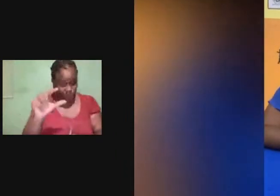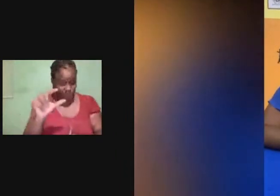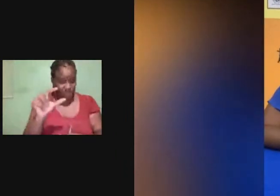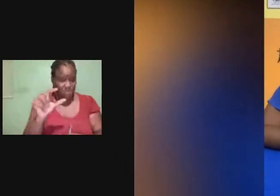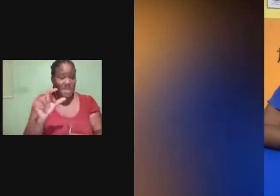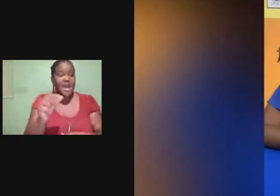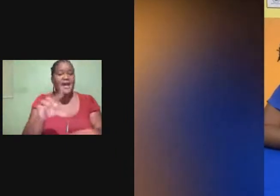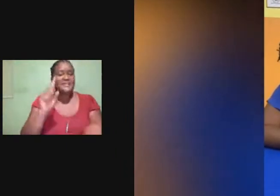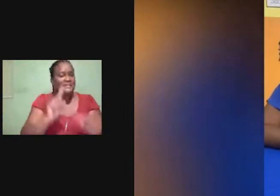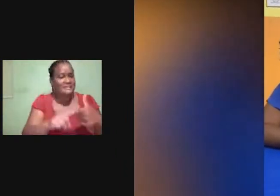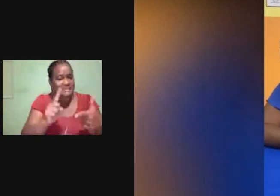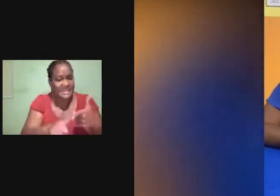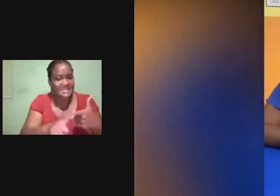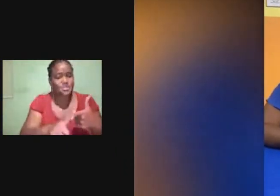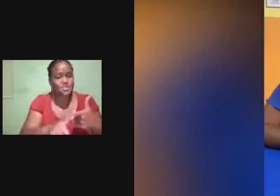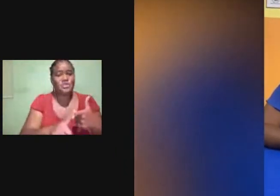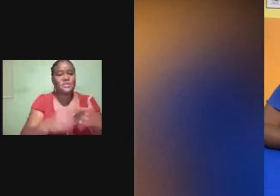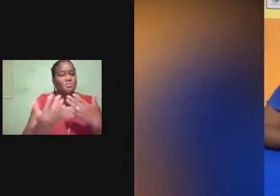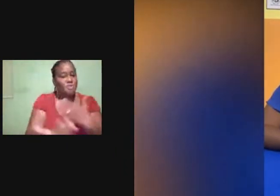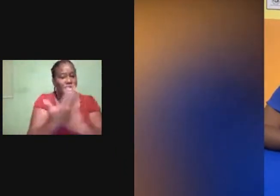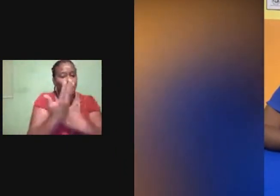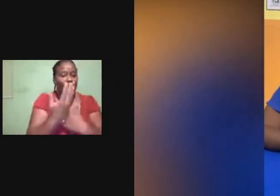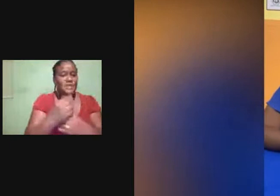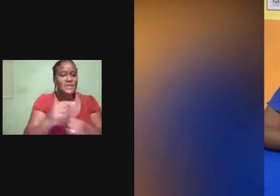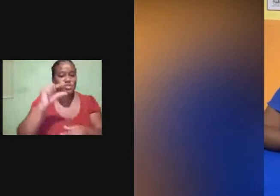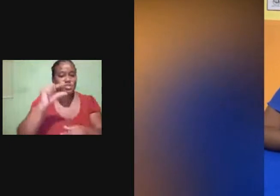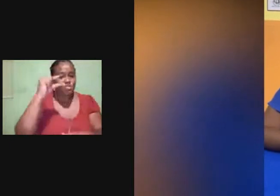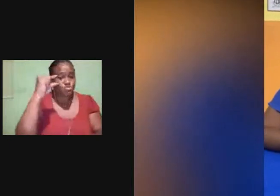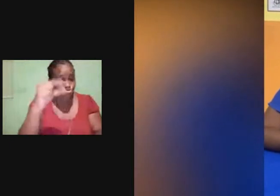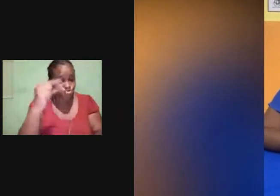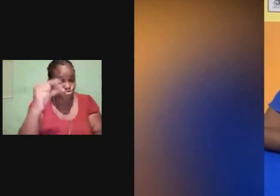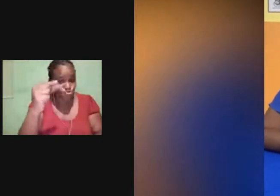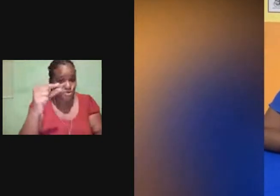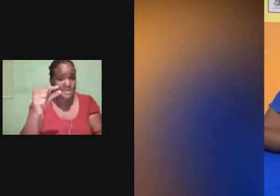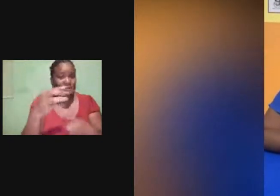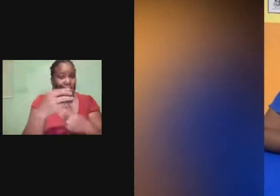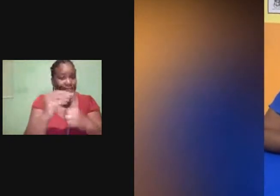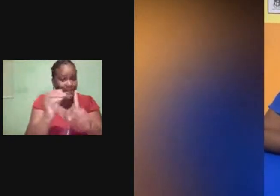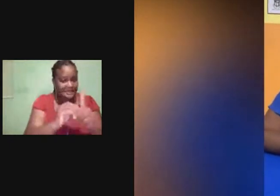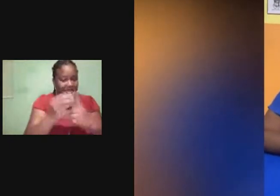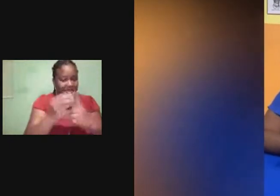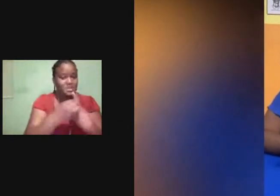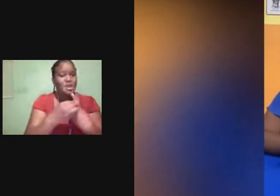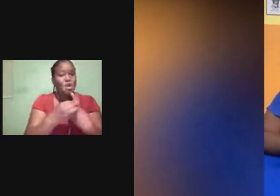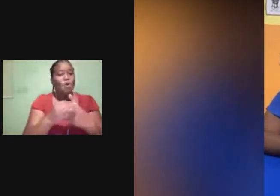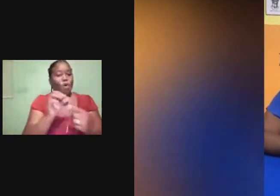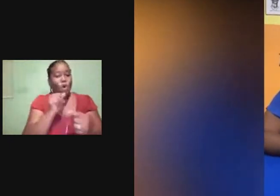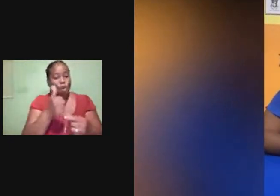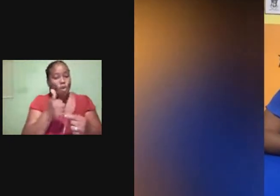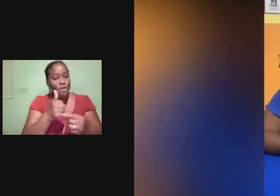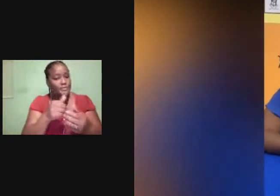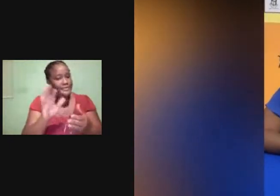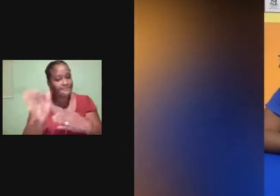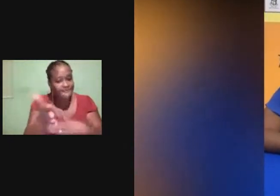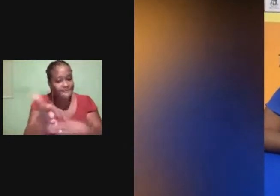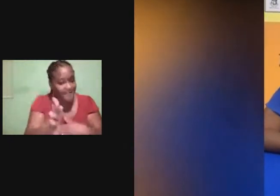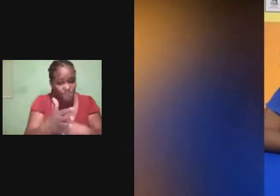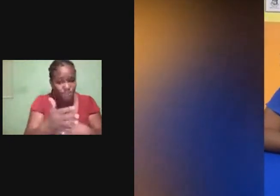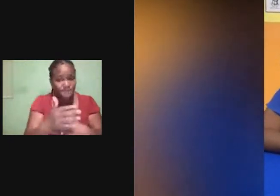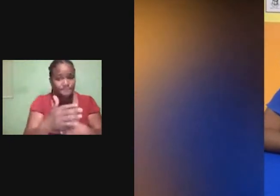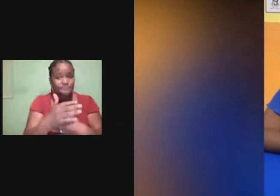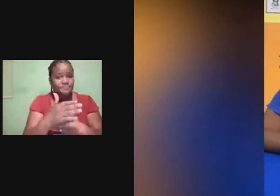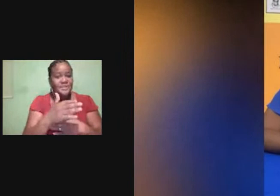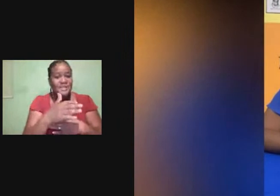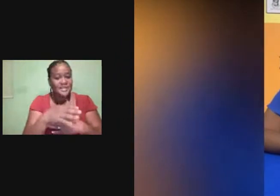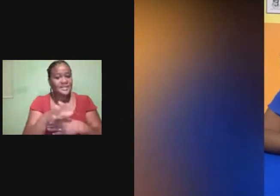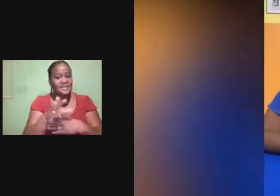green planting with tuna fish or chicken. So it's not very hard. And of course, he loves KC. So